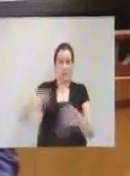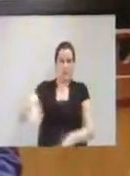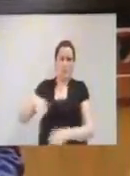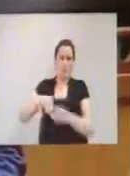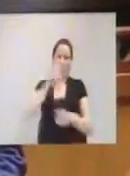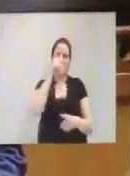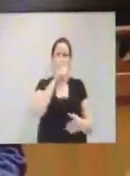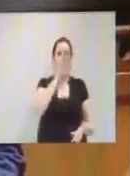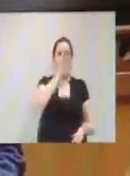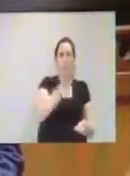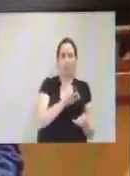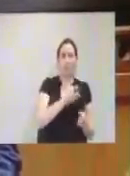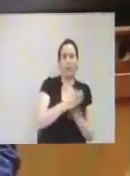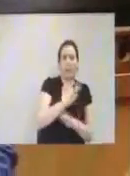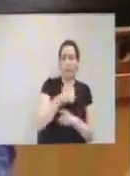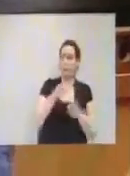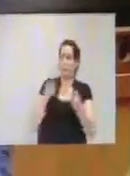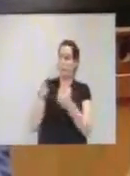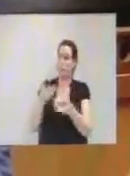rip-off of the consumer.